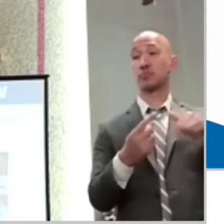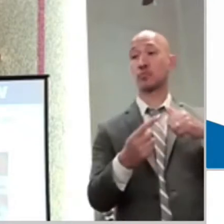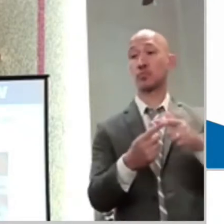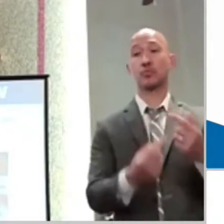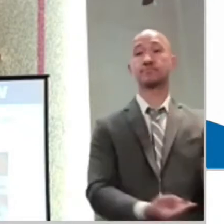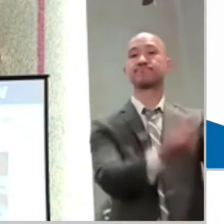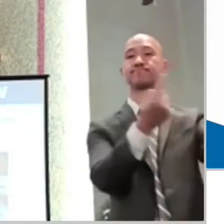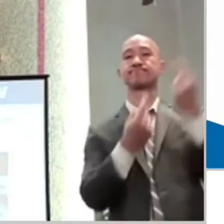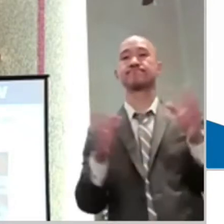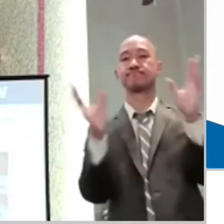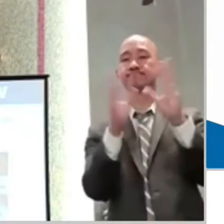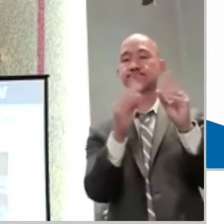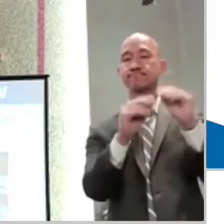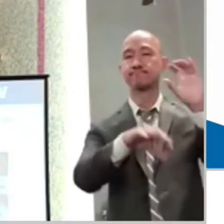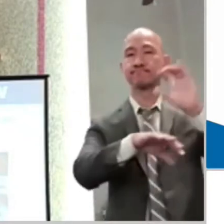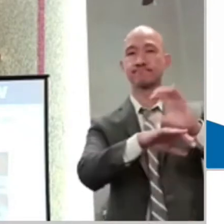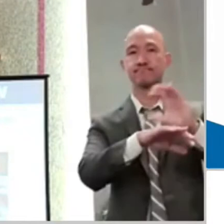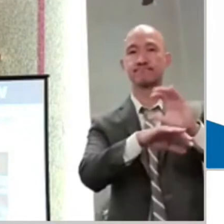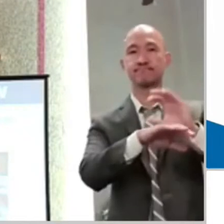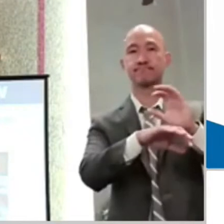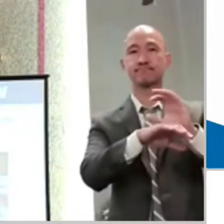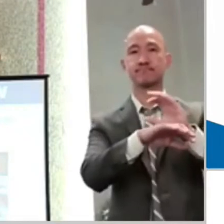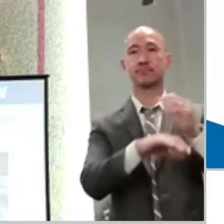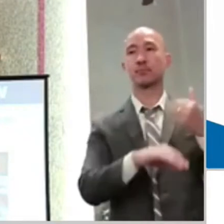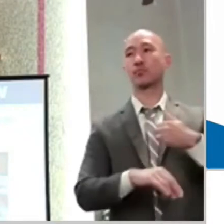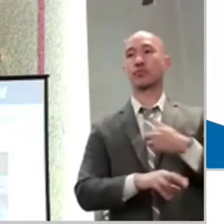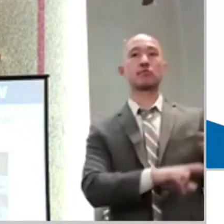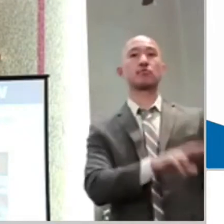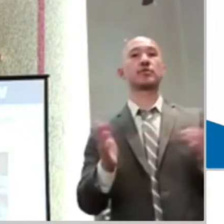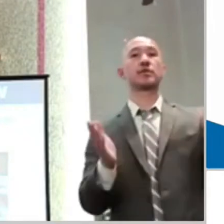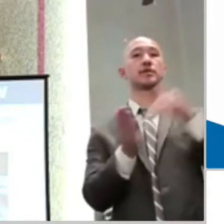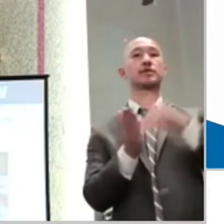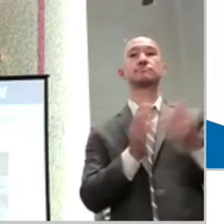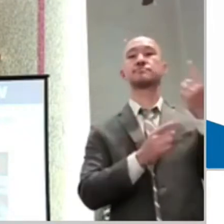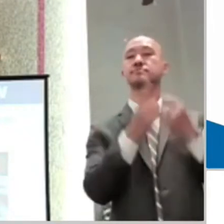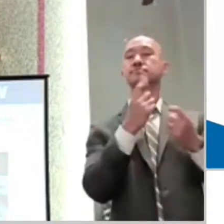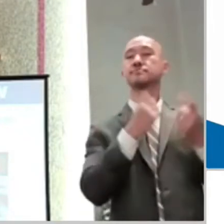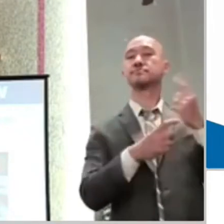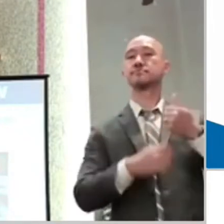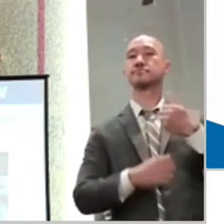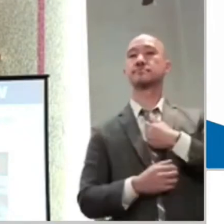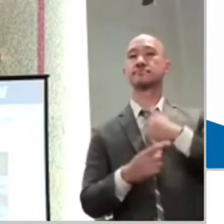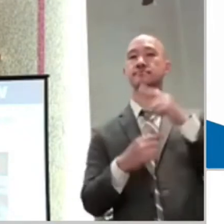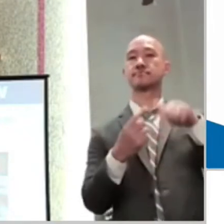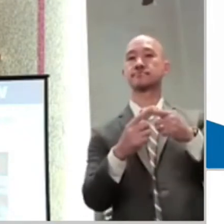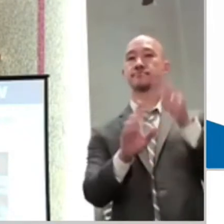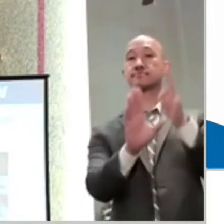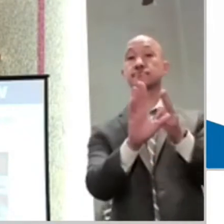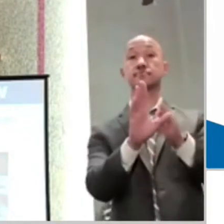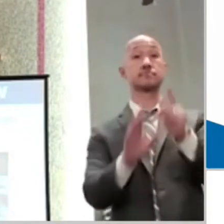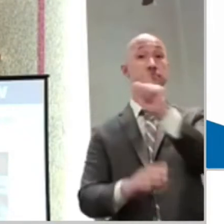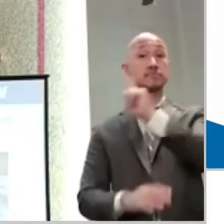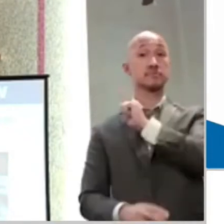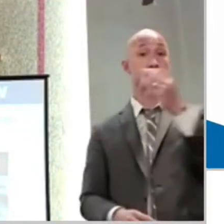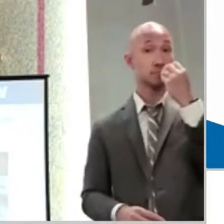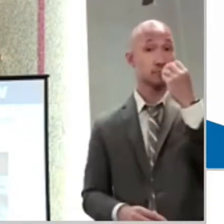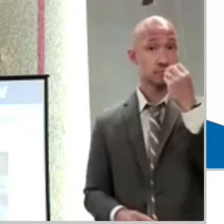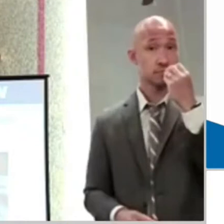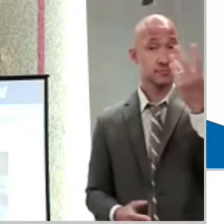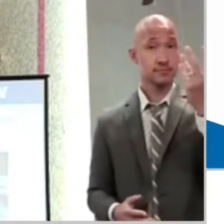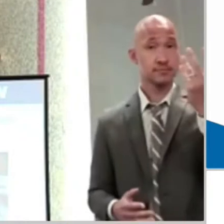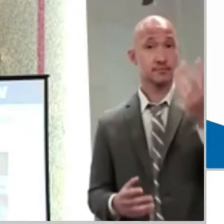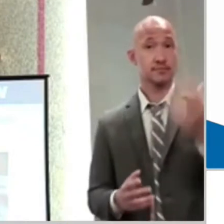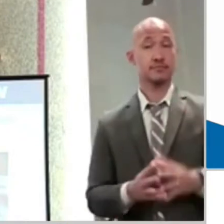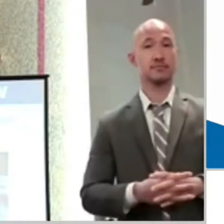Because you're walking in this manner of life. And you're blessed. It doesn't matter what storms are happening in your life. That's not the issue.